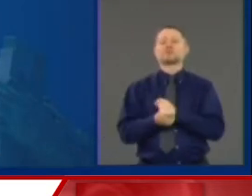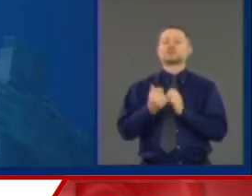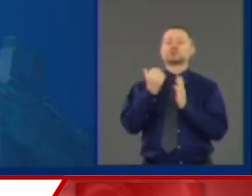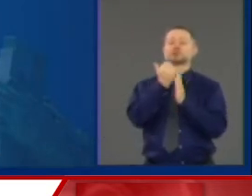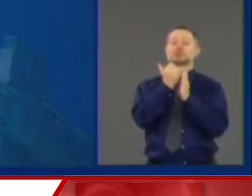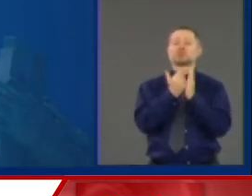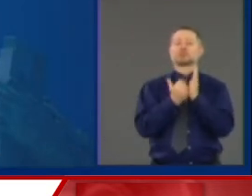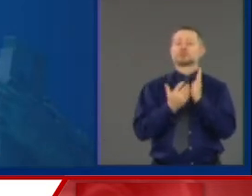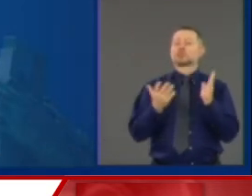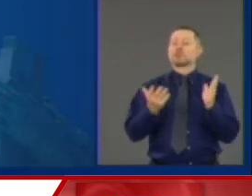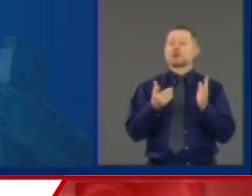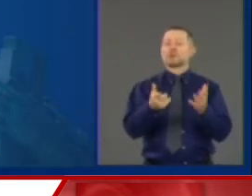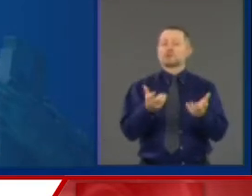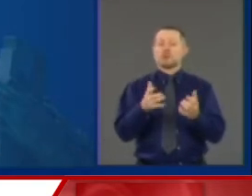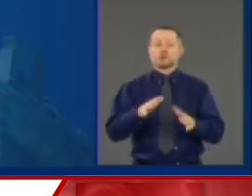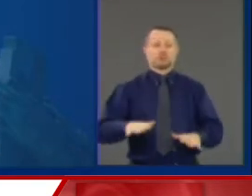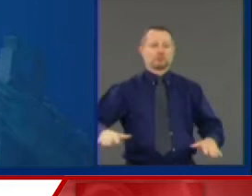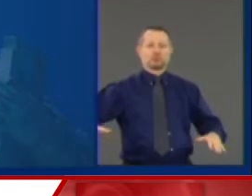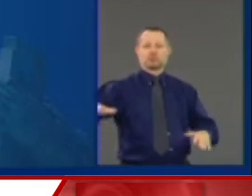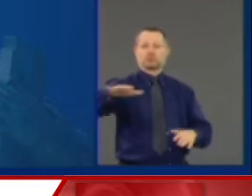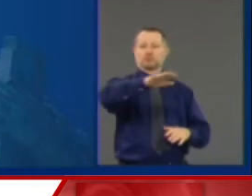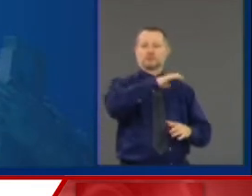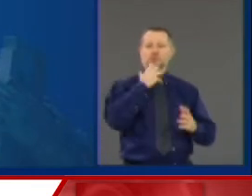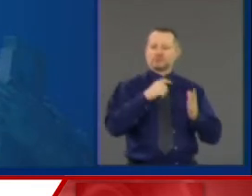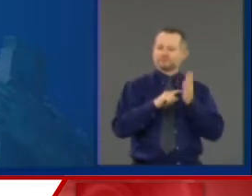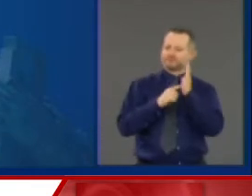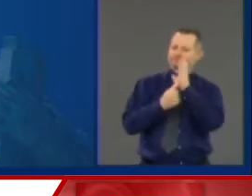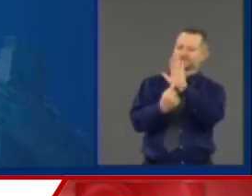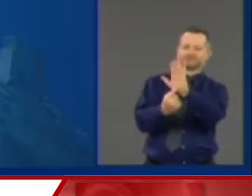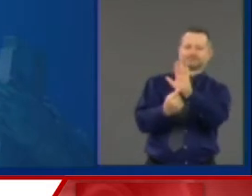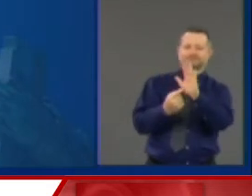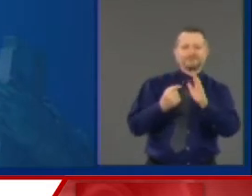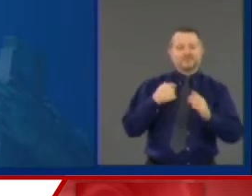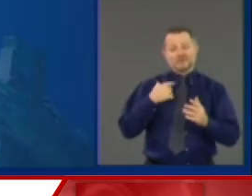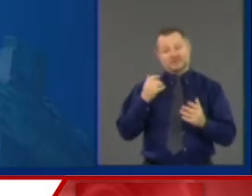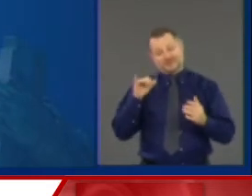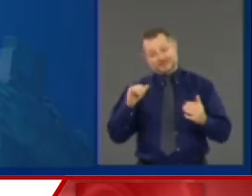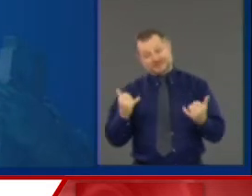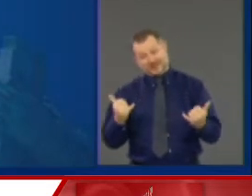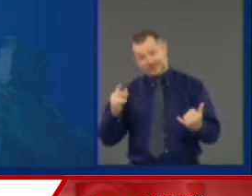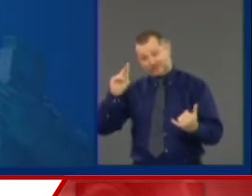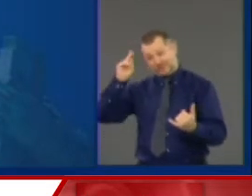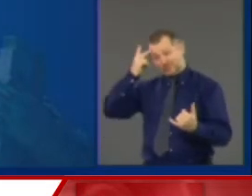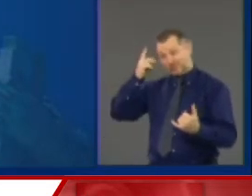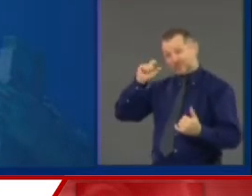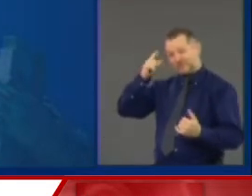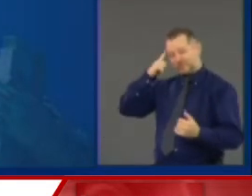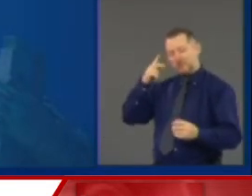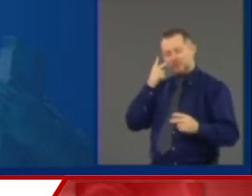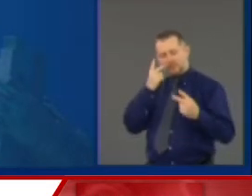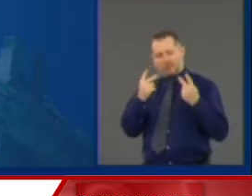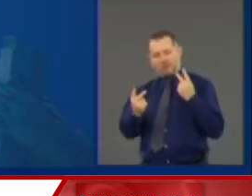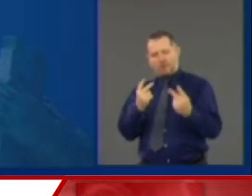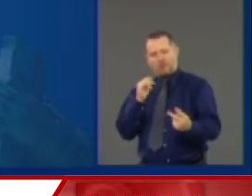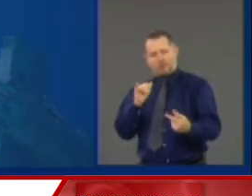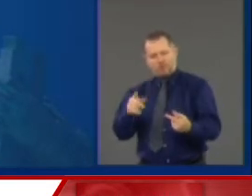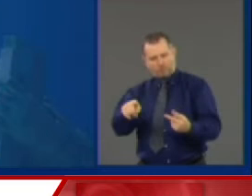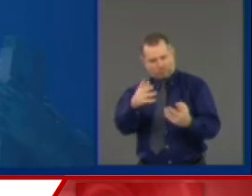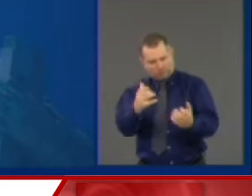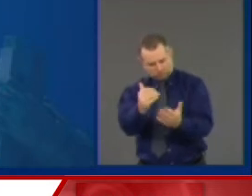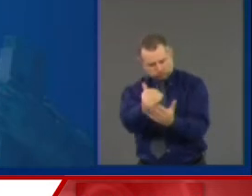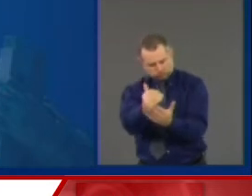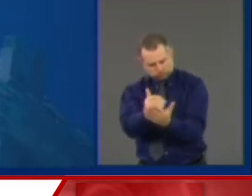every voice calls for so the government, the politicians, know what to do.